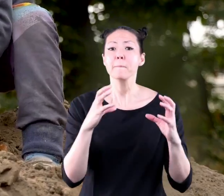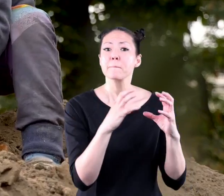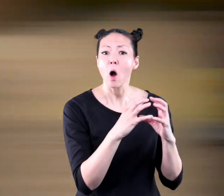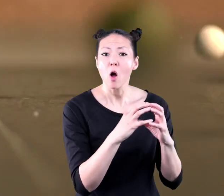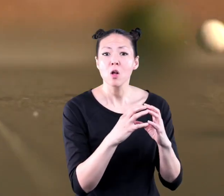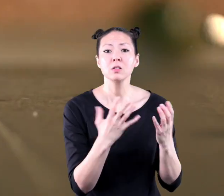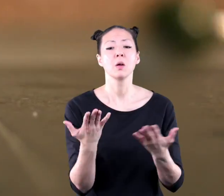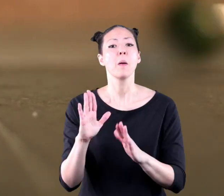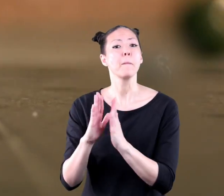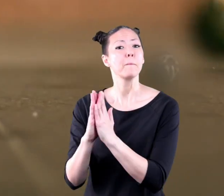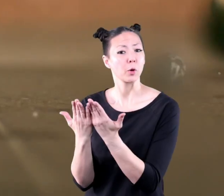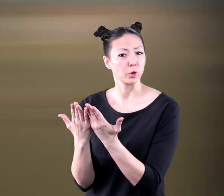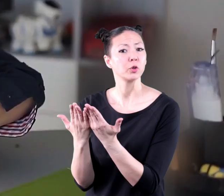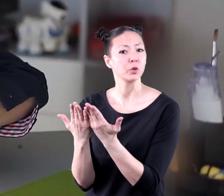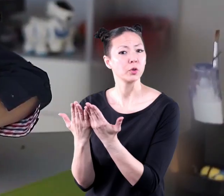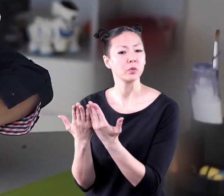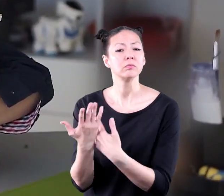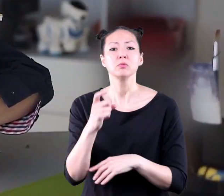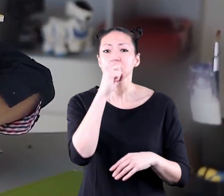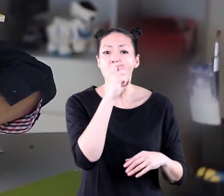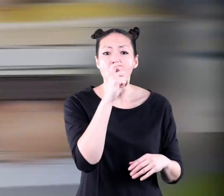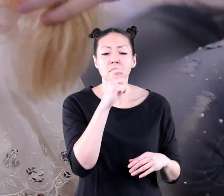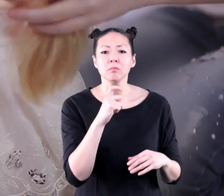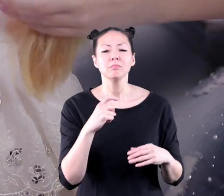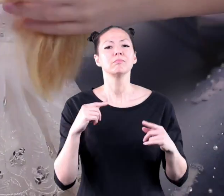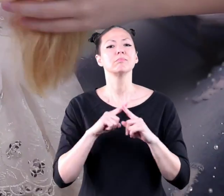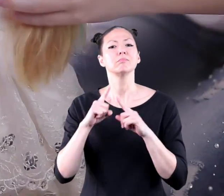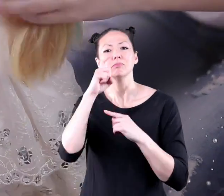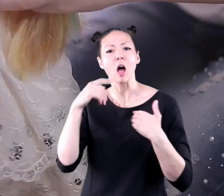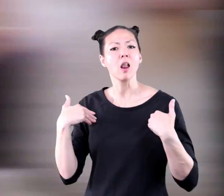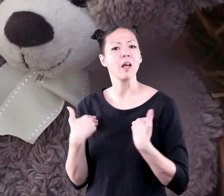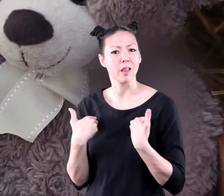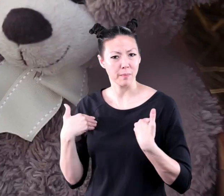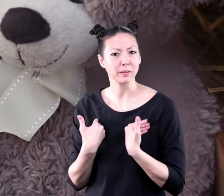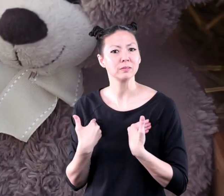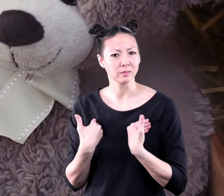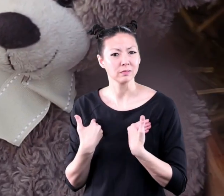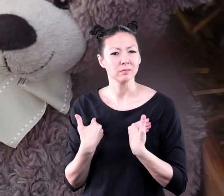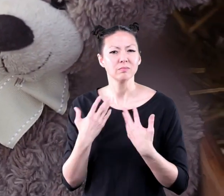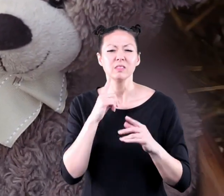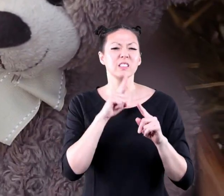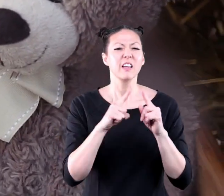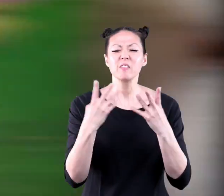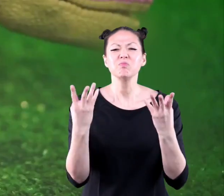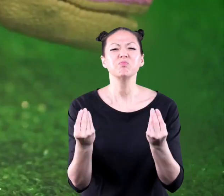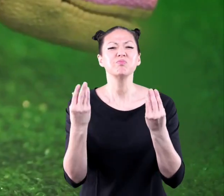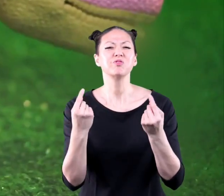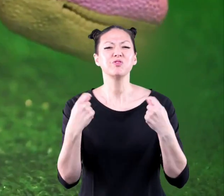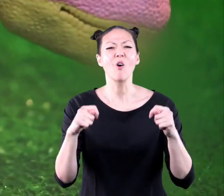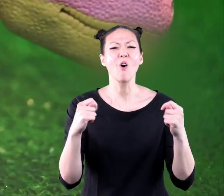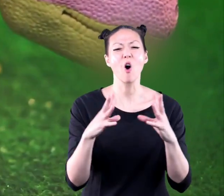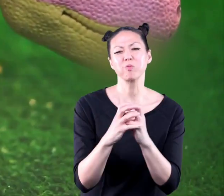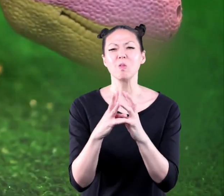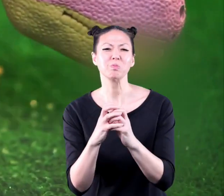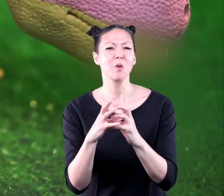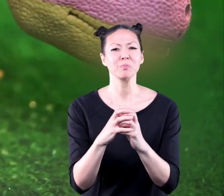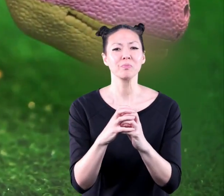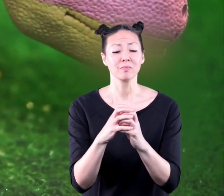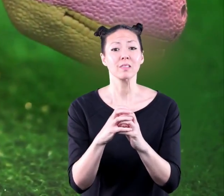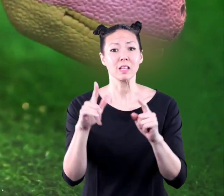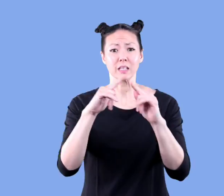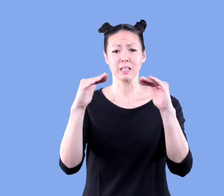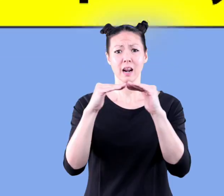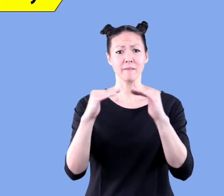balls books dolls stuffed animals and other squishy toys